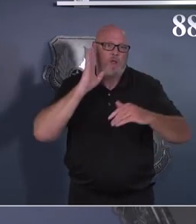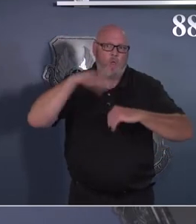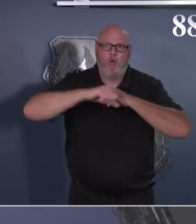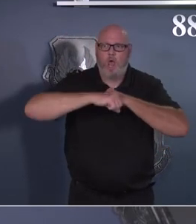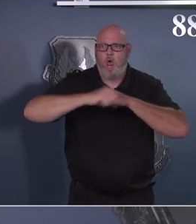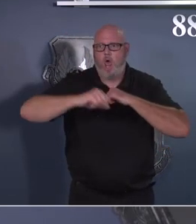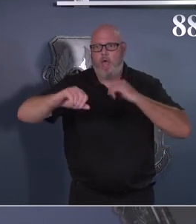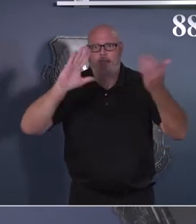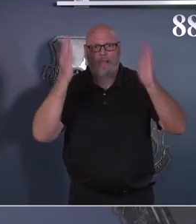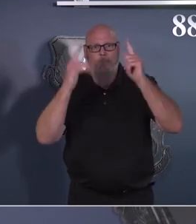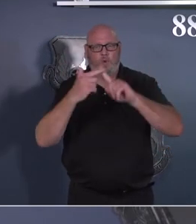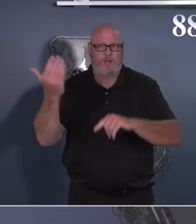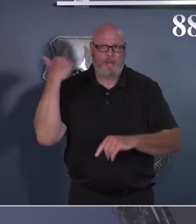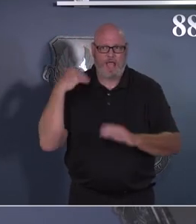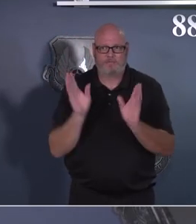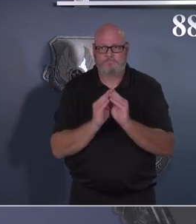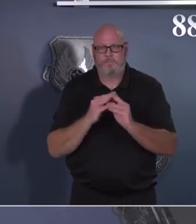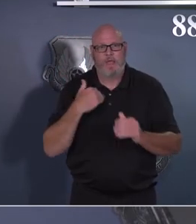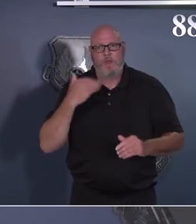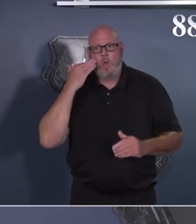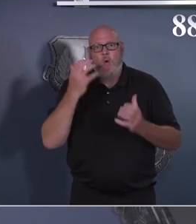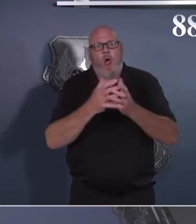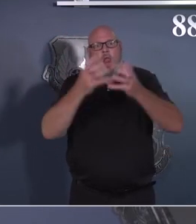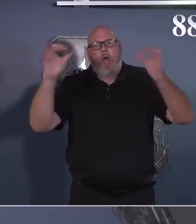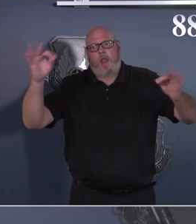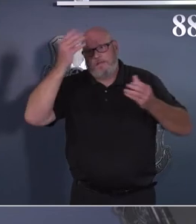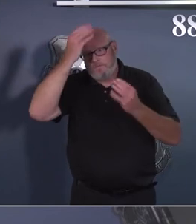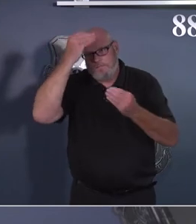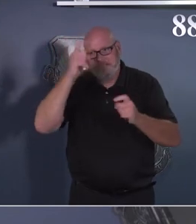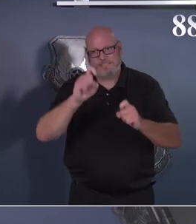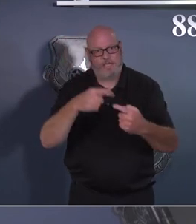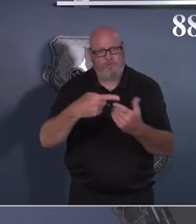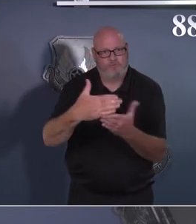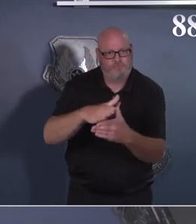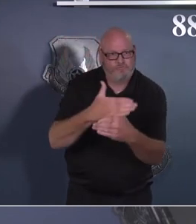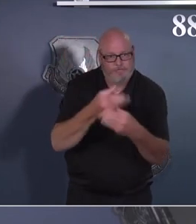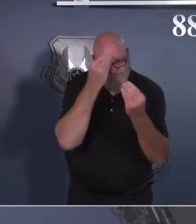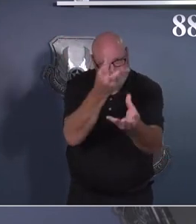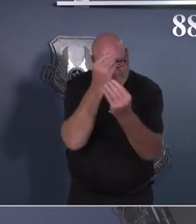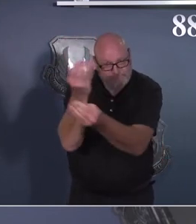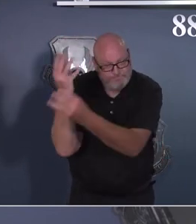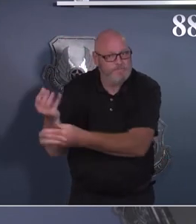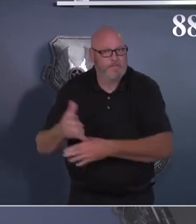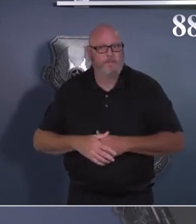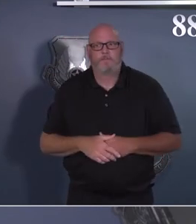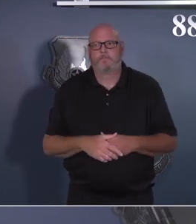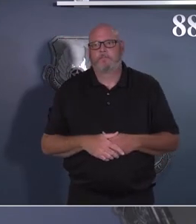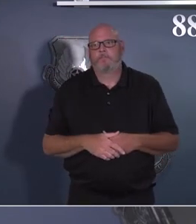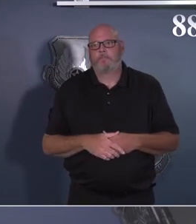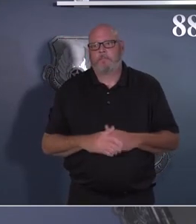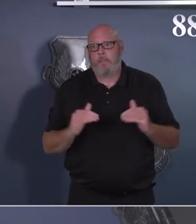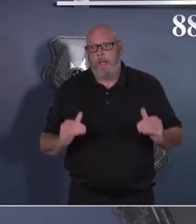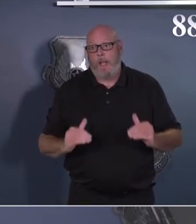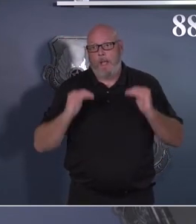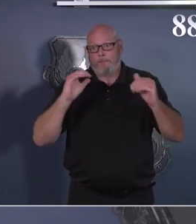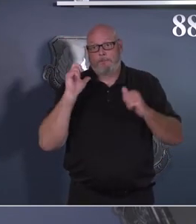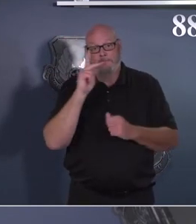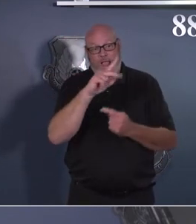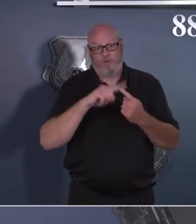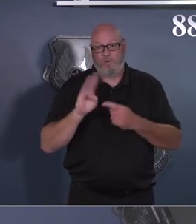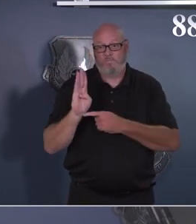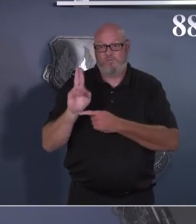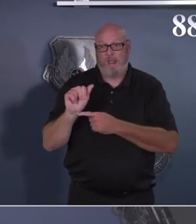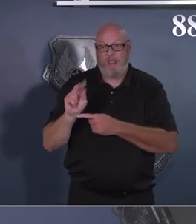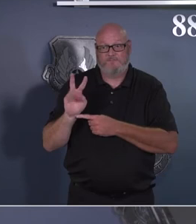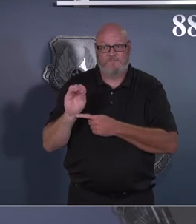have we've had a lot of information that we wanted to share with you today. This transition back to Bravo is not something we wanted to do. But in